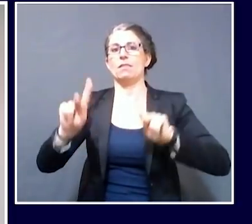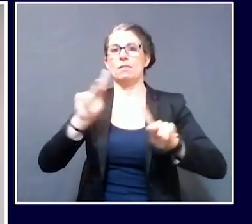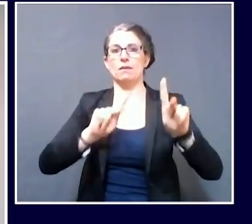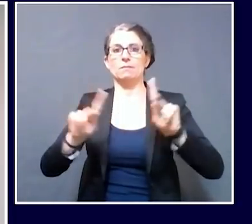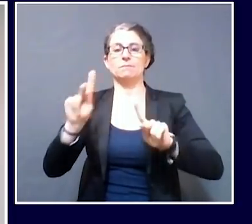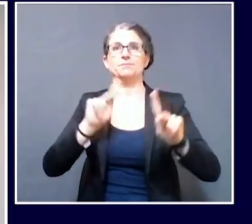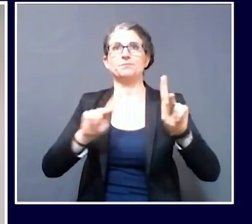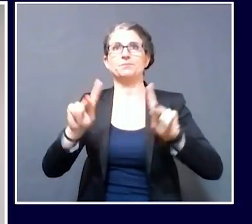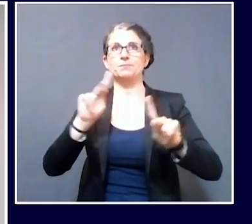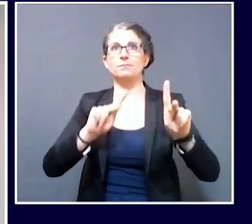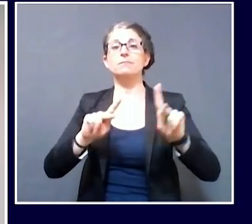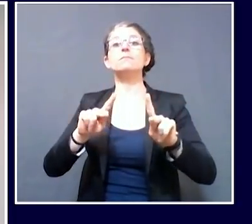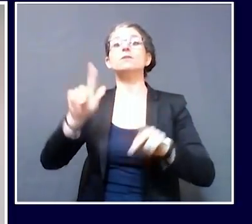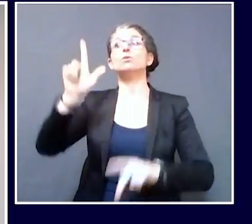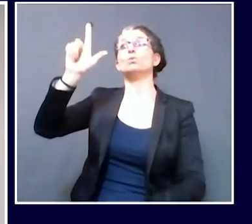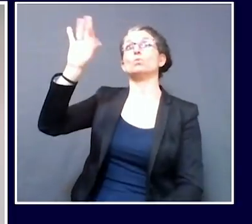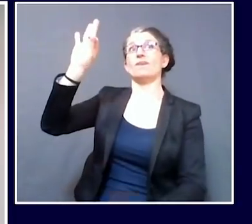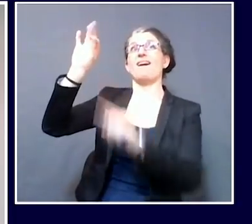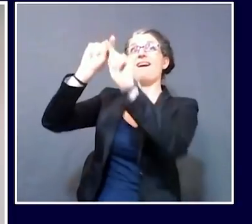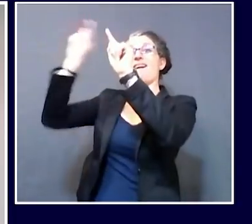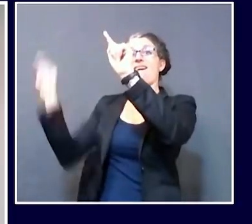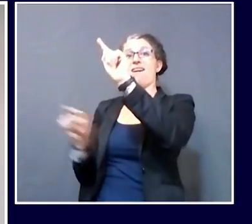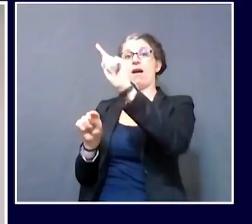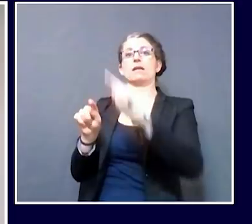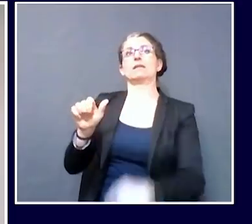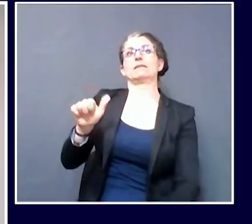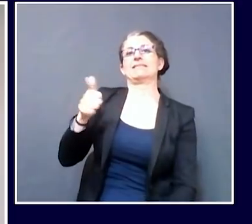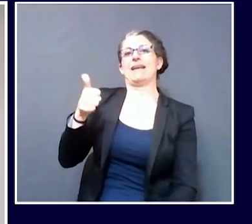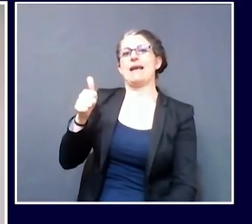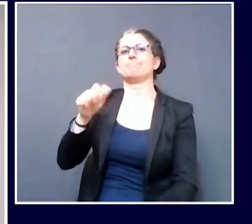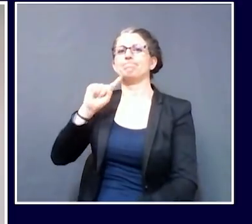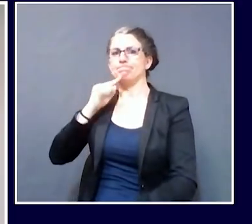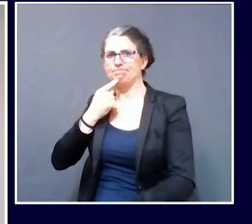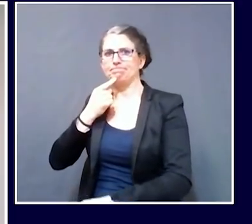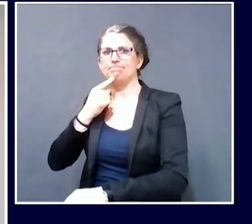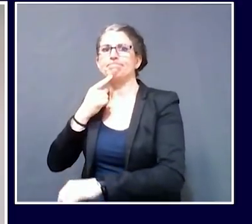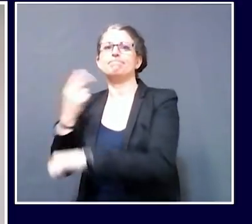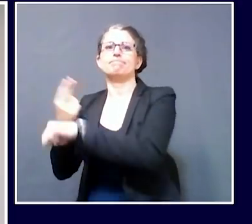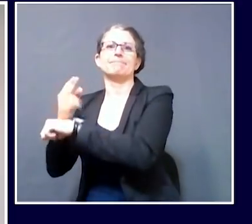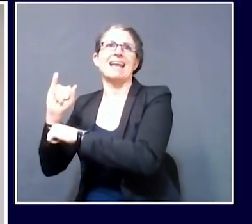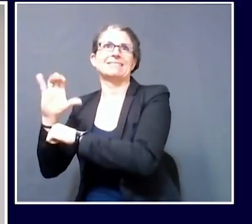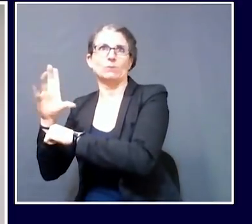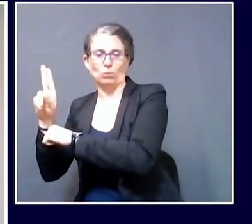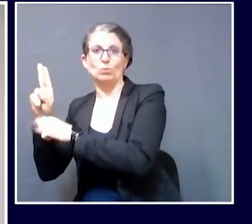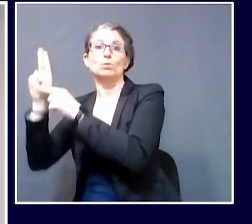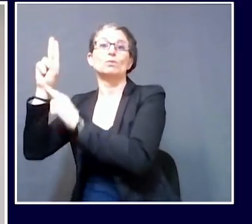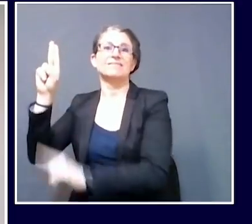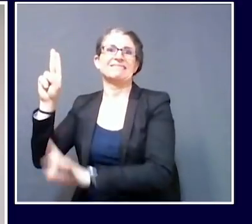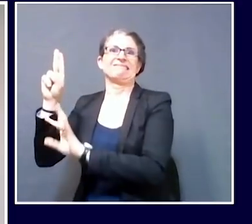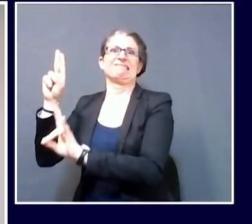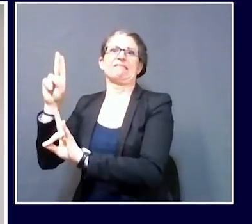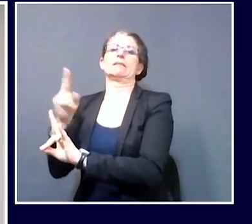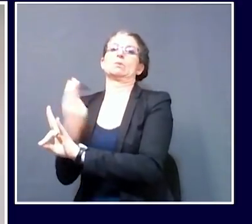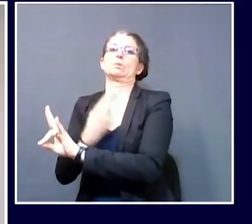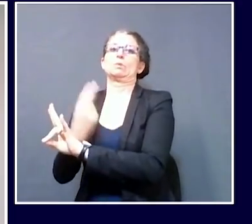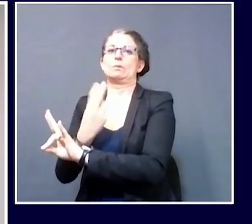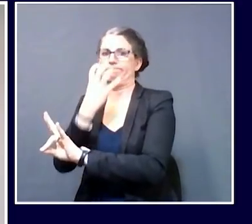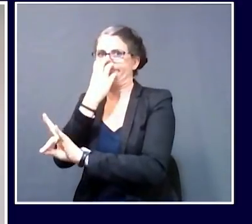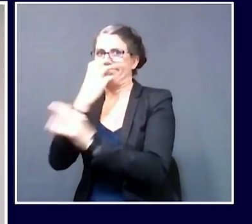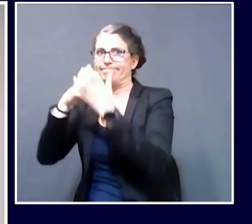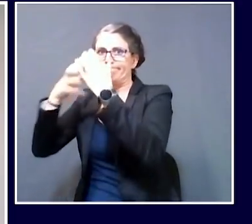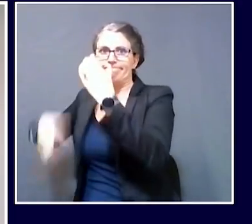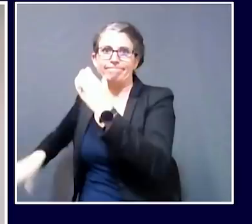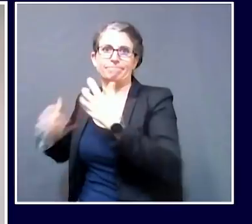29, 10 are in the intensive care unit and seven remain on ventilators. As I mentioned a